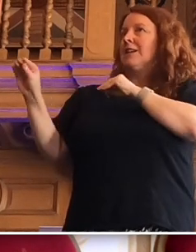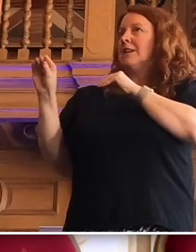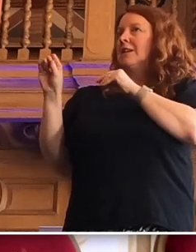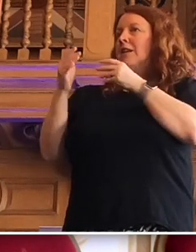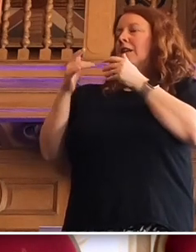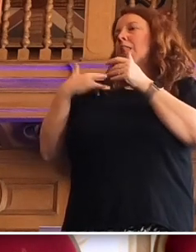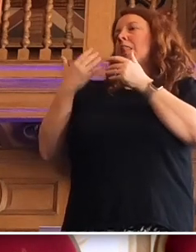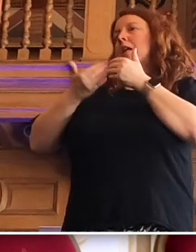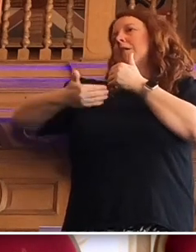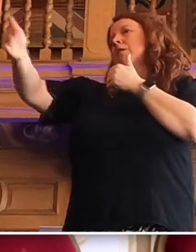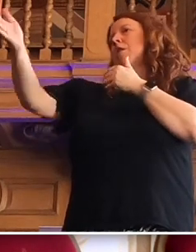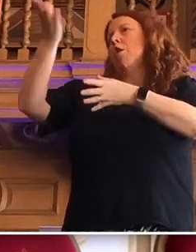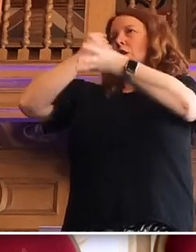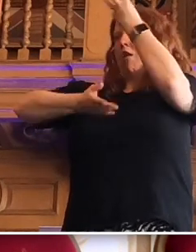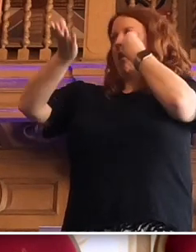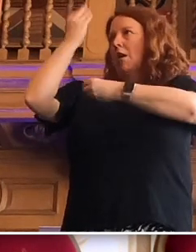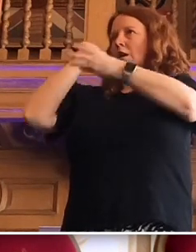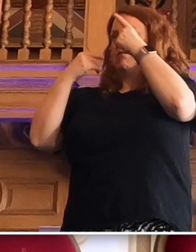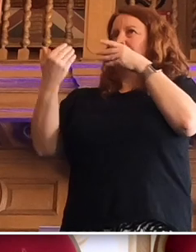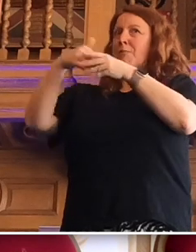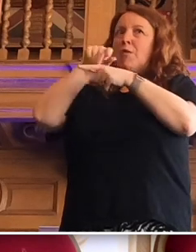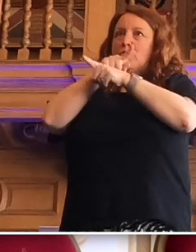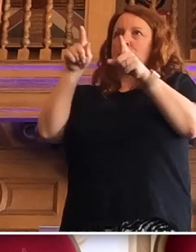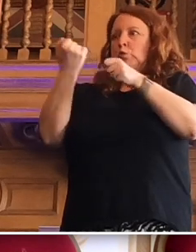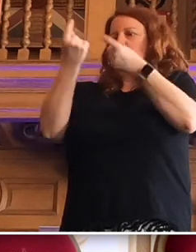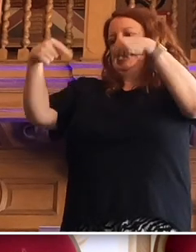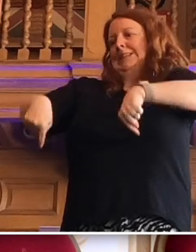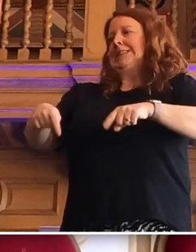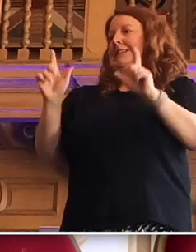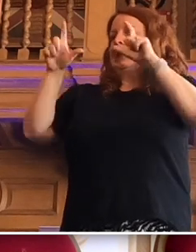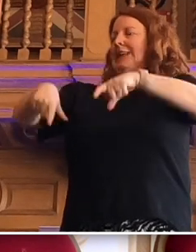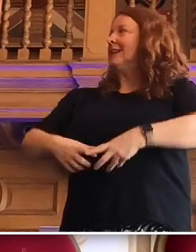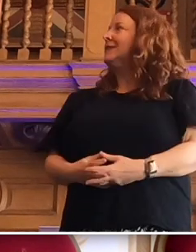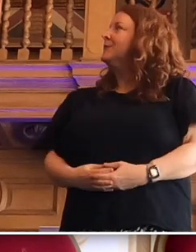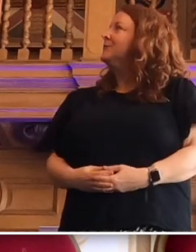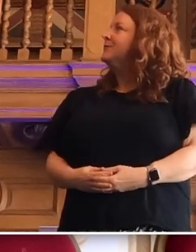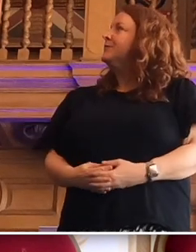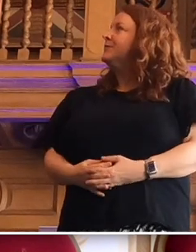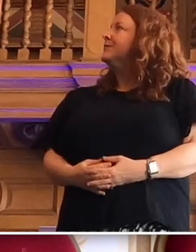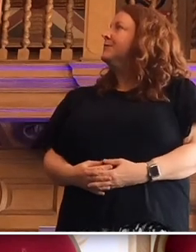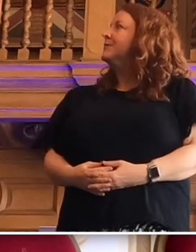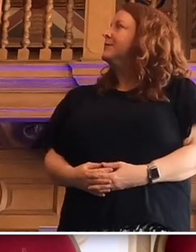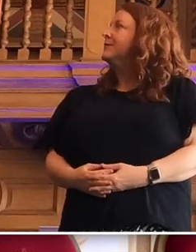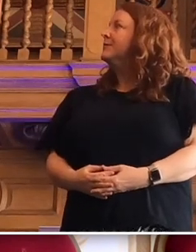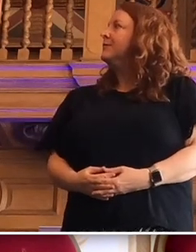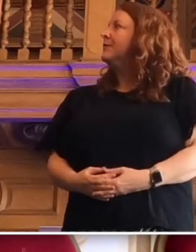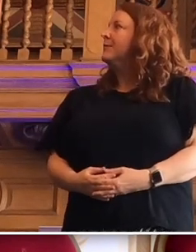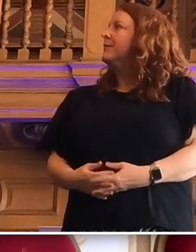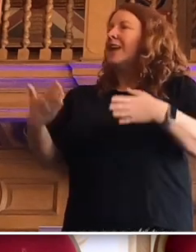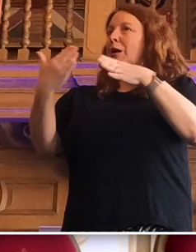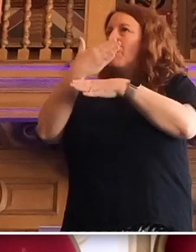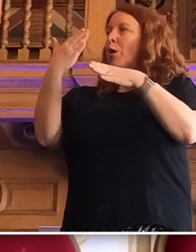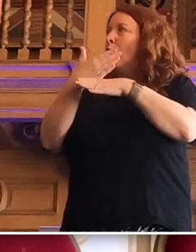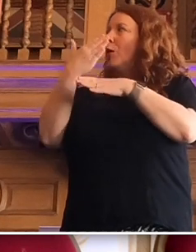lifelong learning, part of what you're doing in Leeds, those first two. Number three, employment